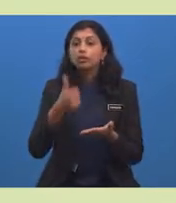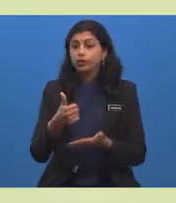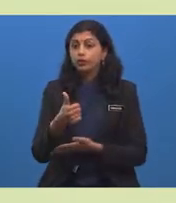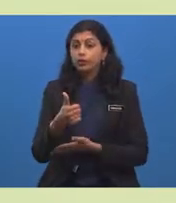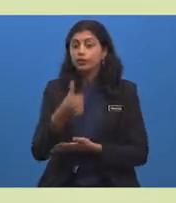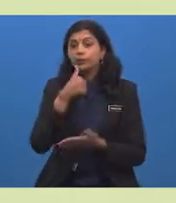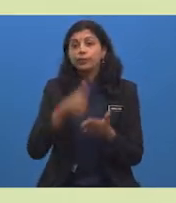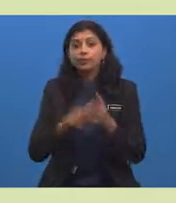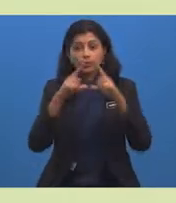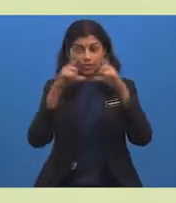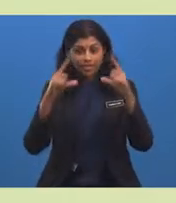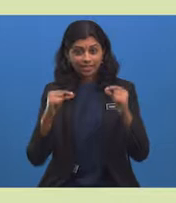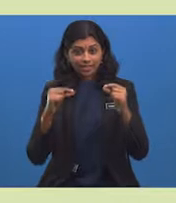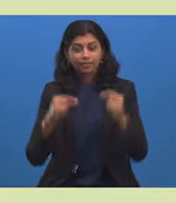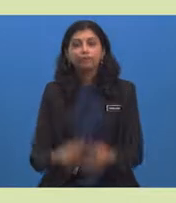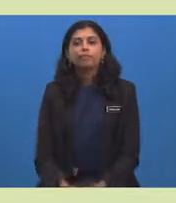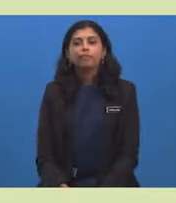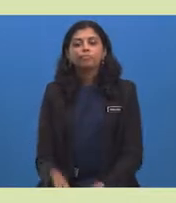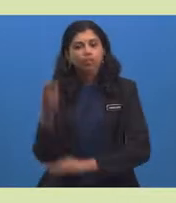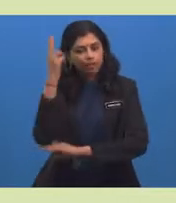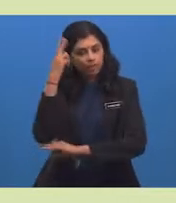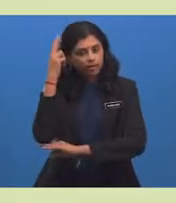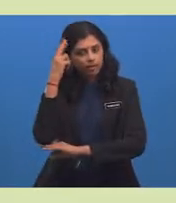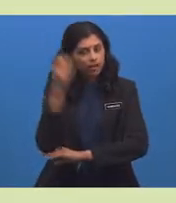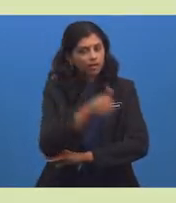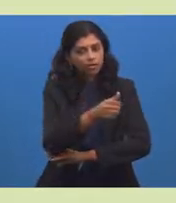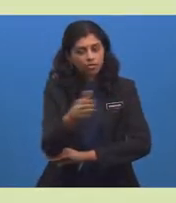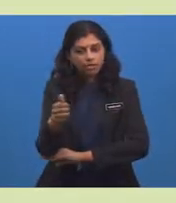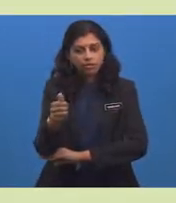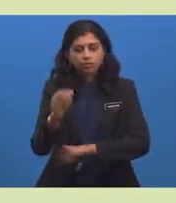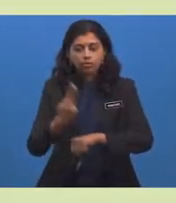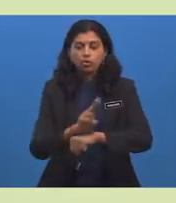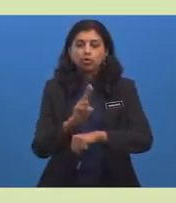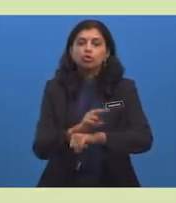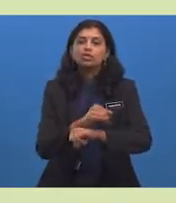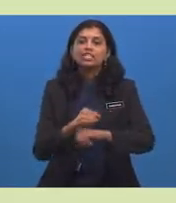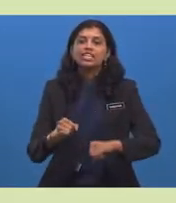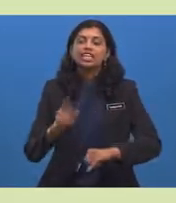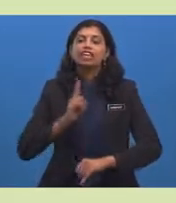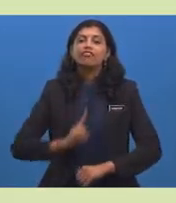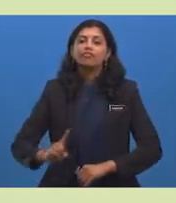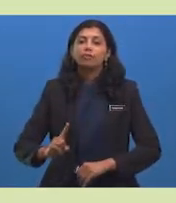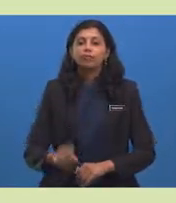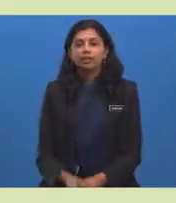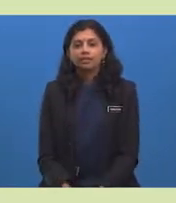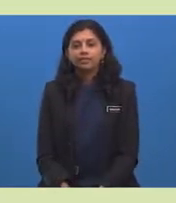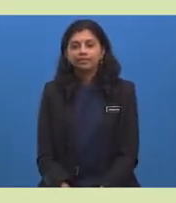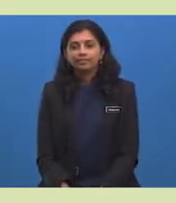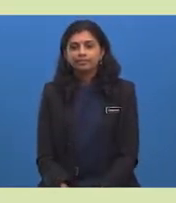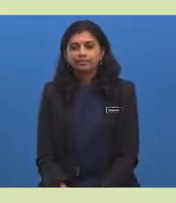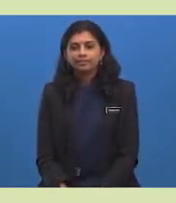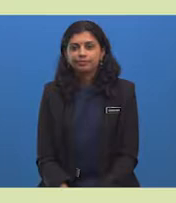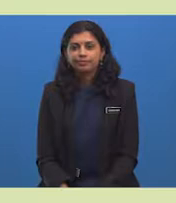5. Remind yourself to use informal register because we write